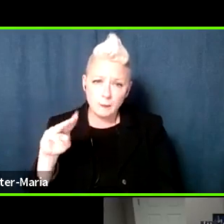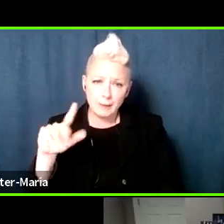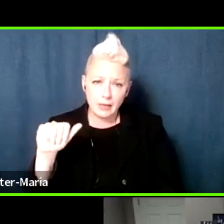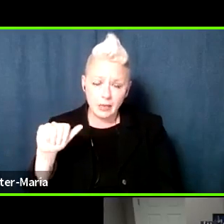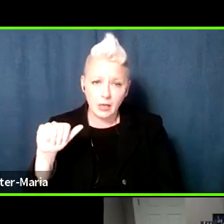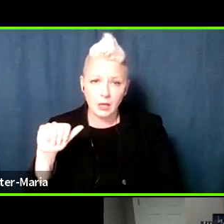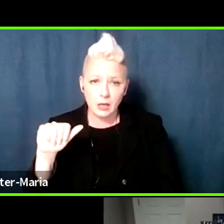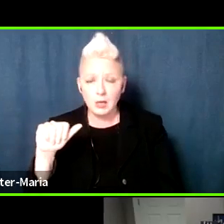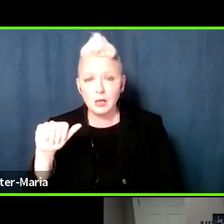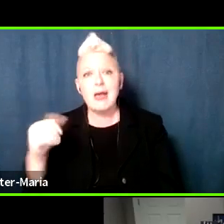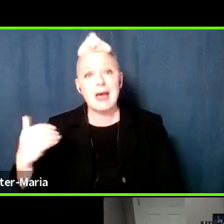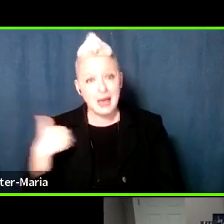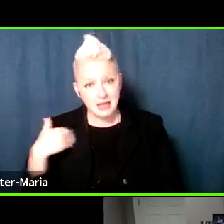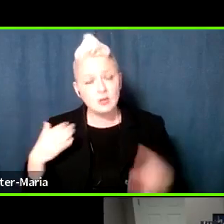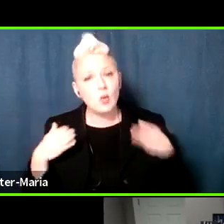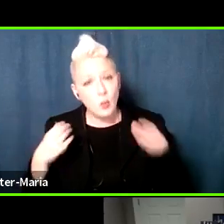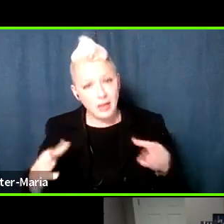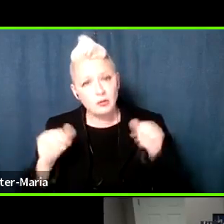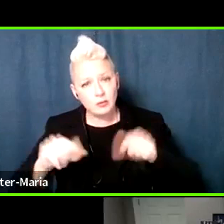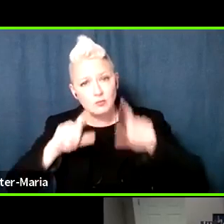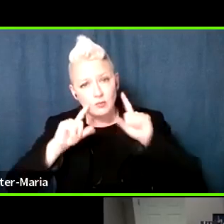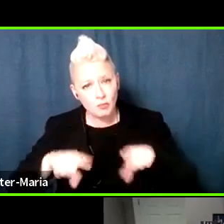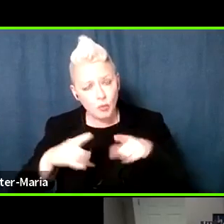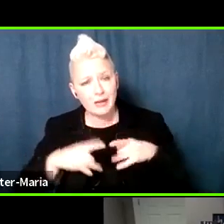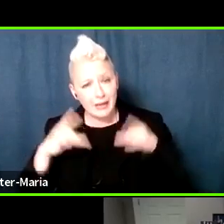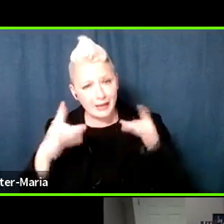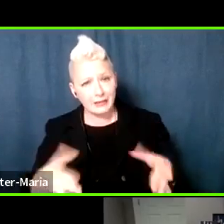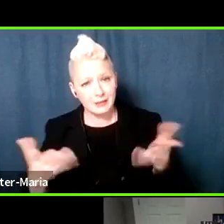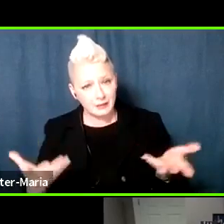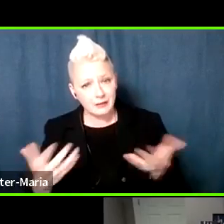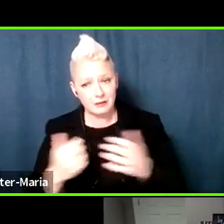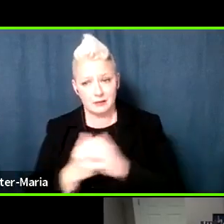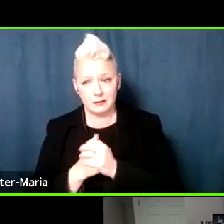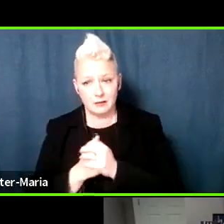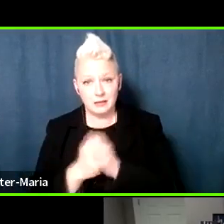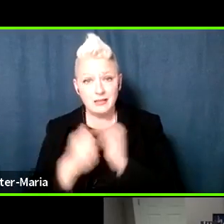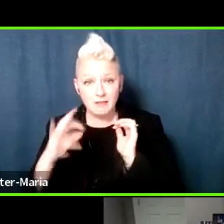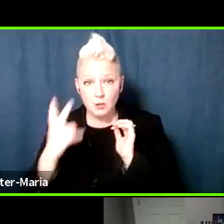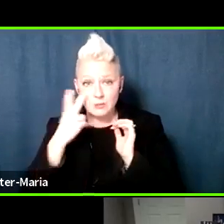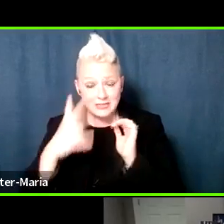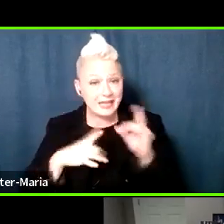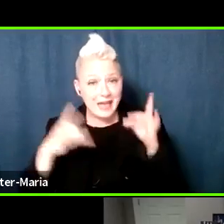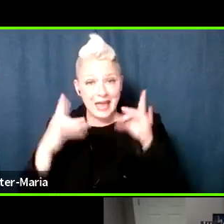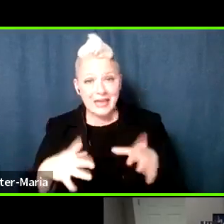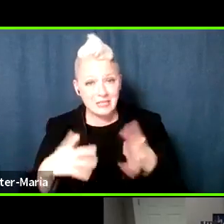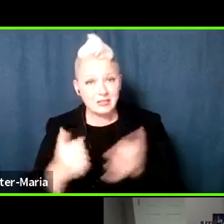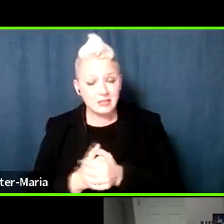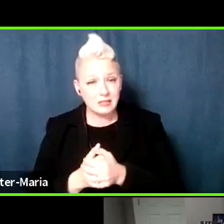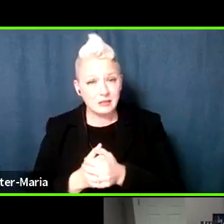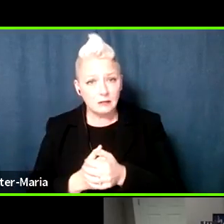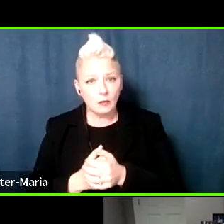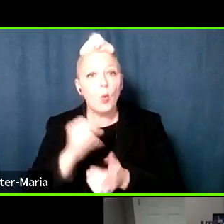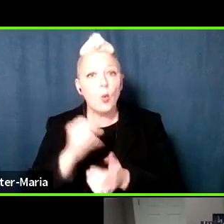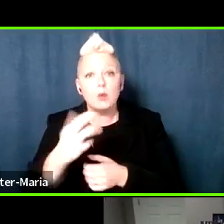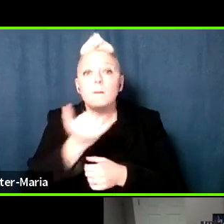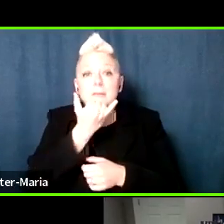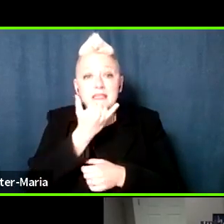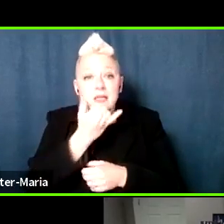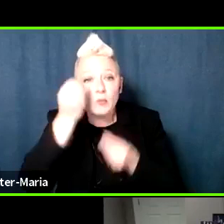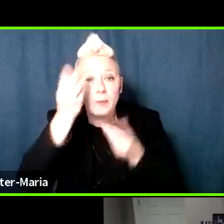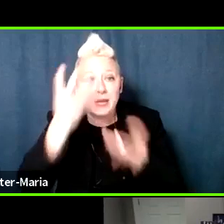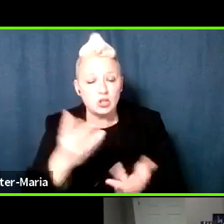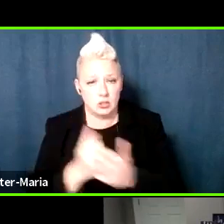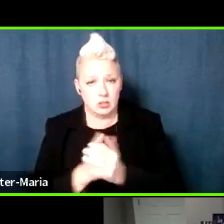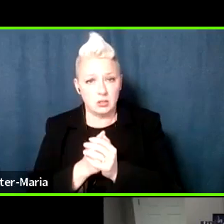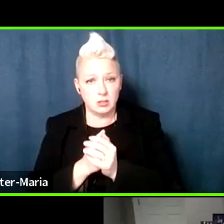a way to report hate. So, you know, if you see hate, if you see misinformation, it doesn't even need to be hate, it